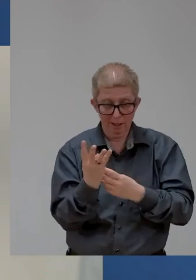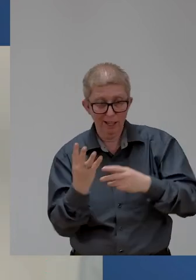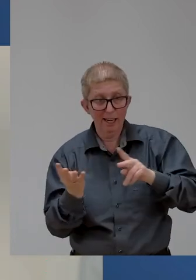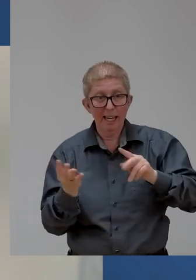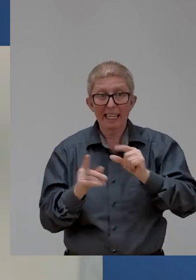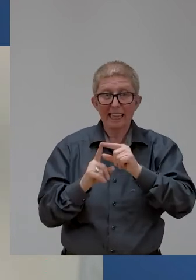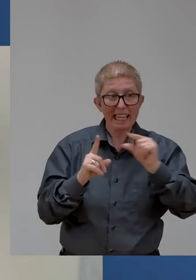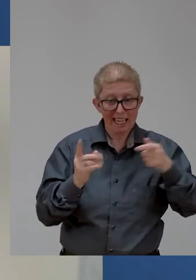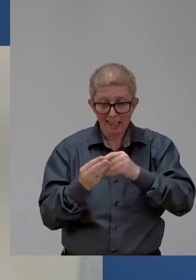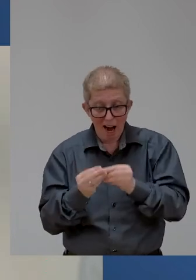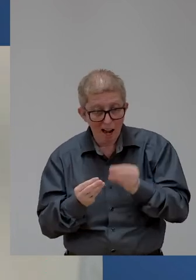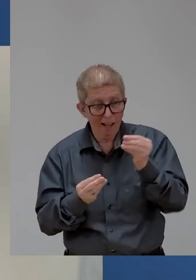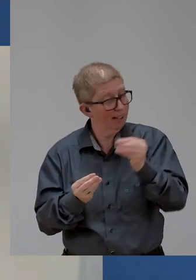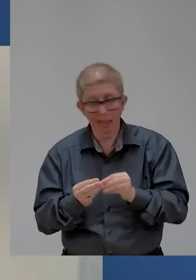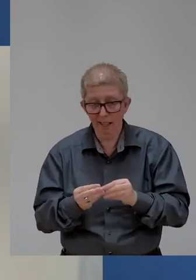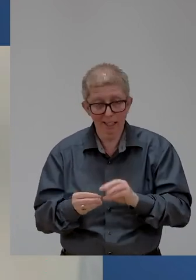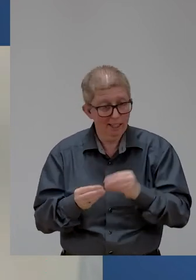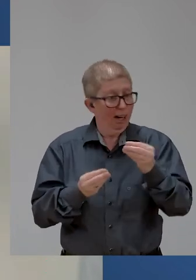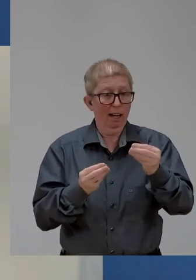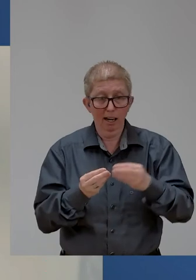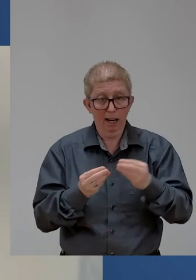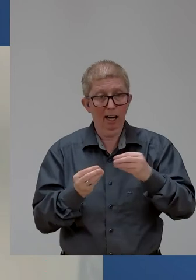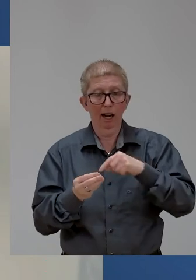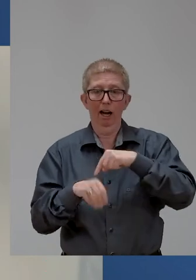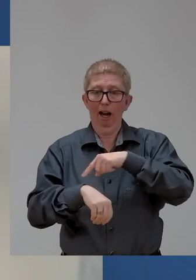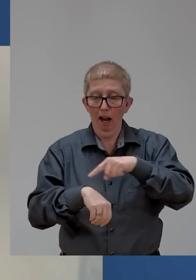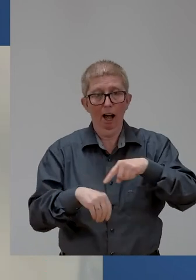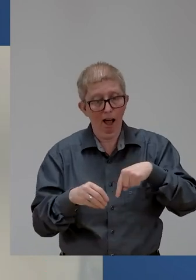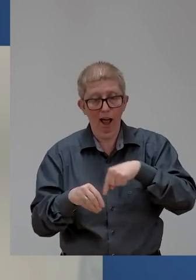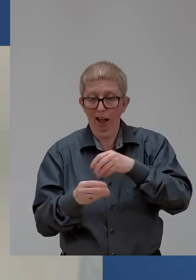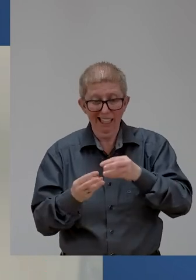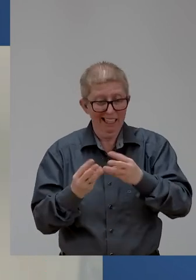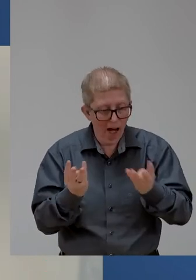proper one, I realized that changes had to be made.